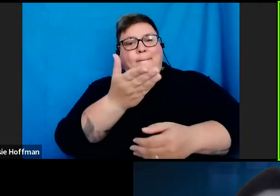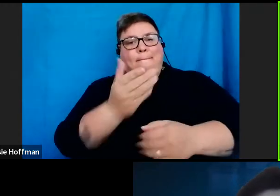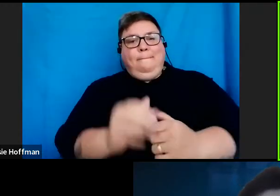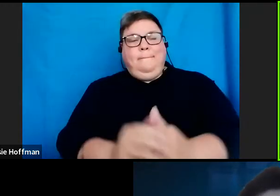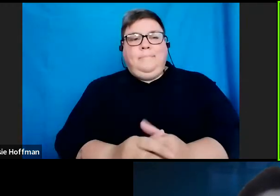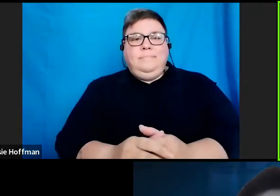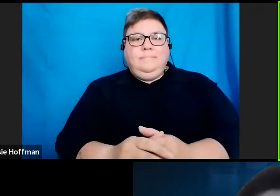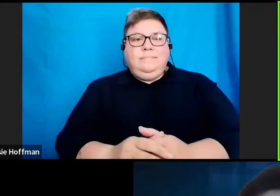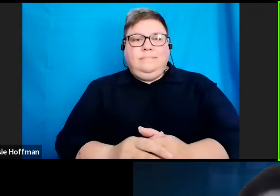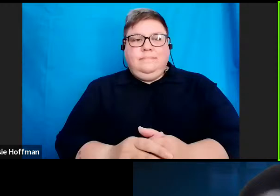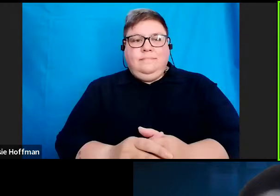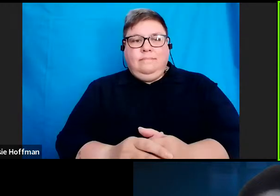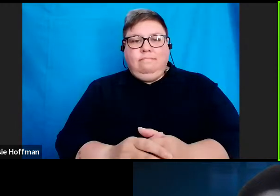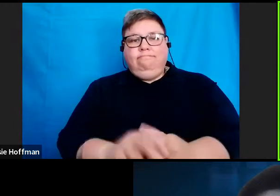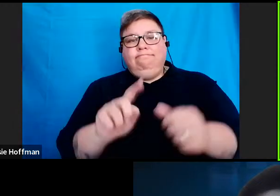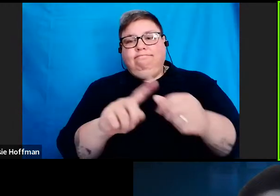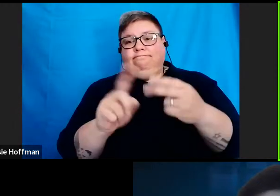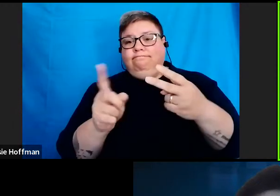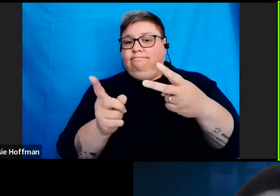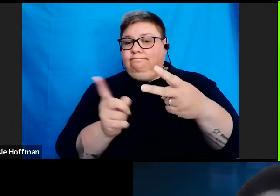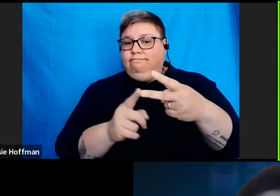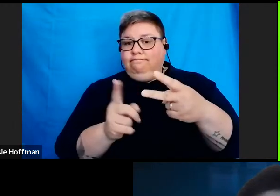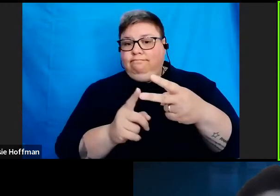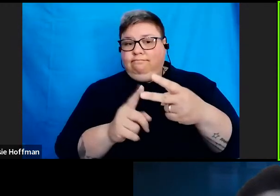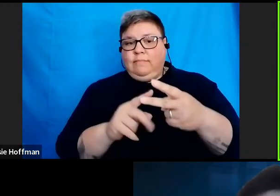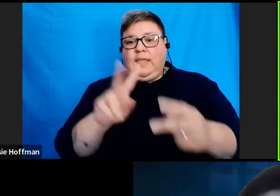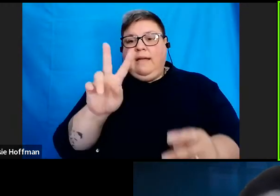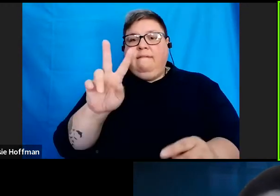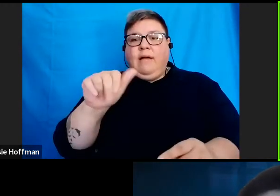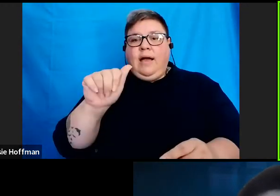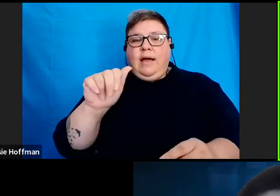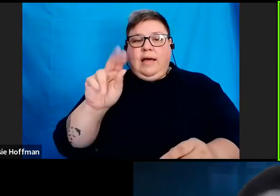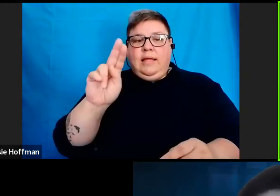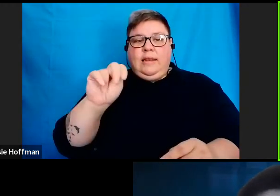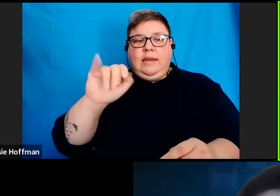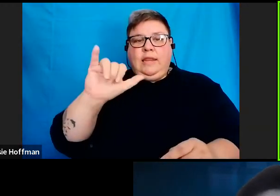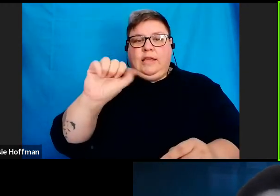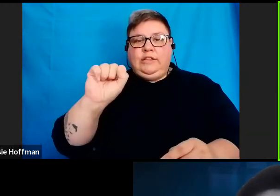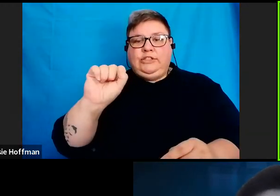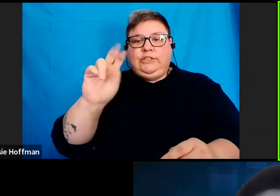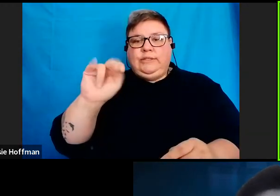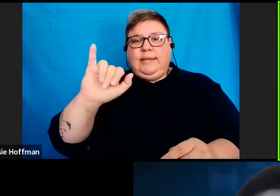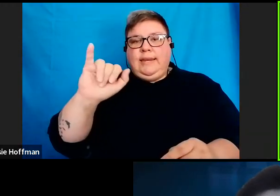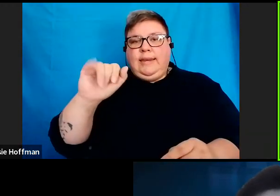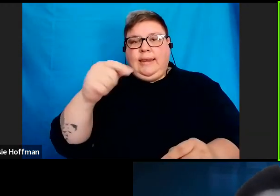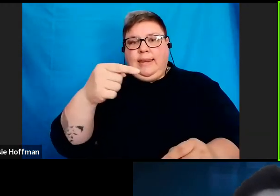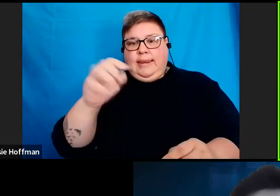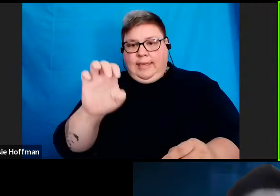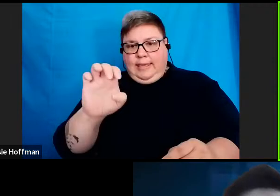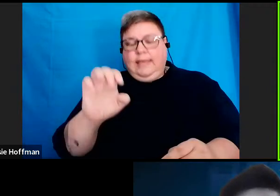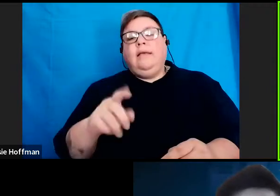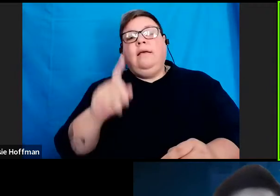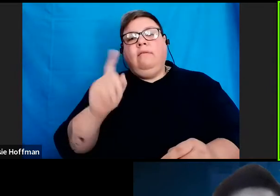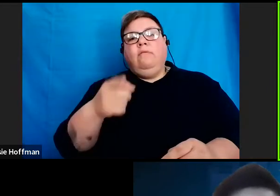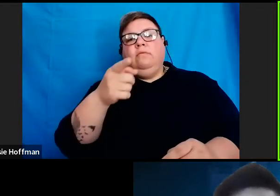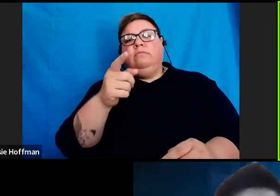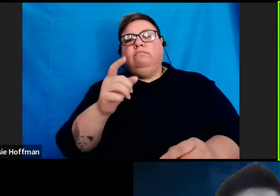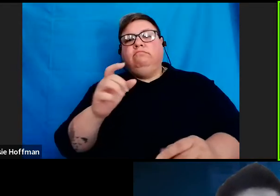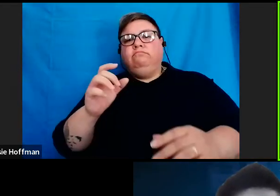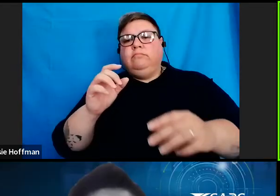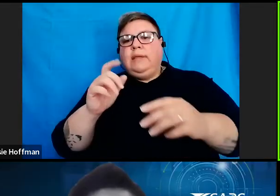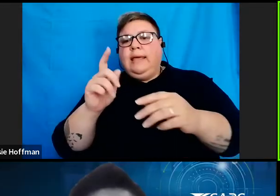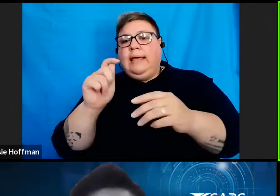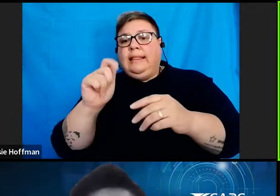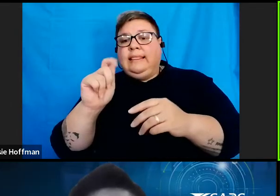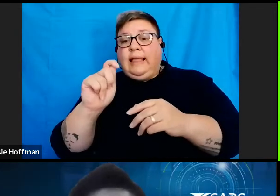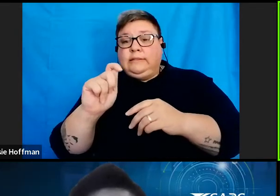Our next panelist is Vaneishni Mupana. Vaneishni is a Manager for Interpretative Tax Policy.